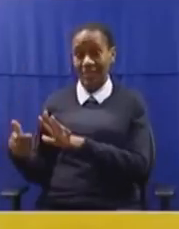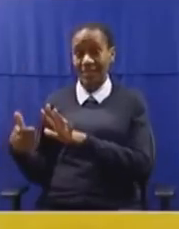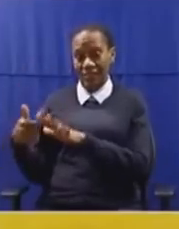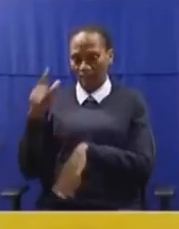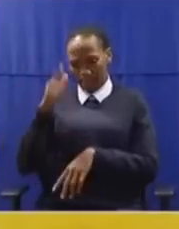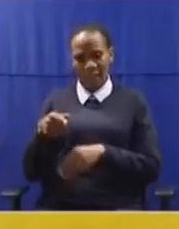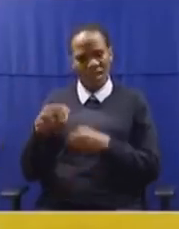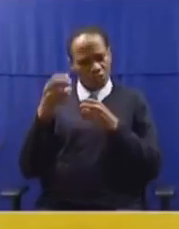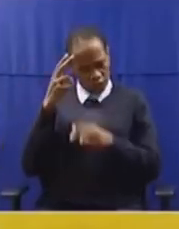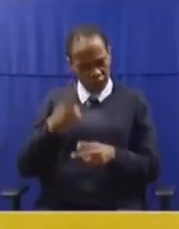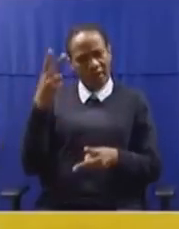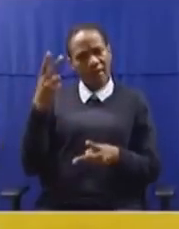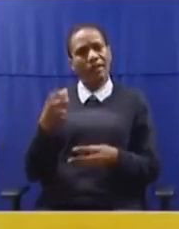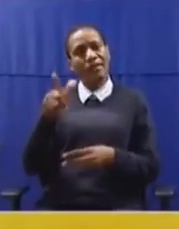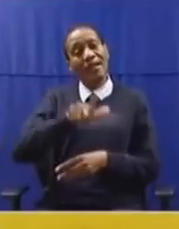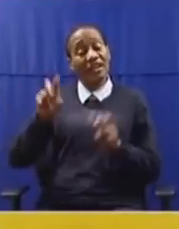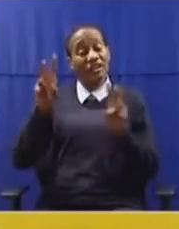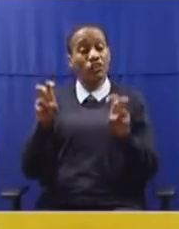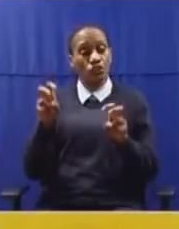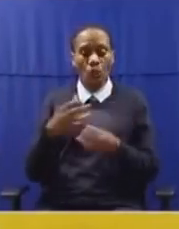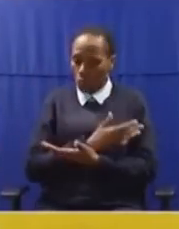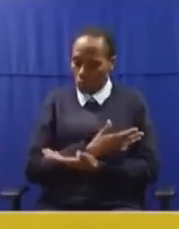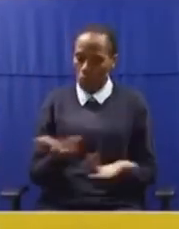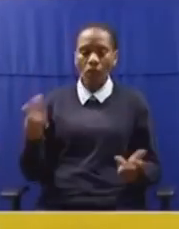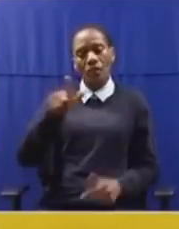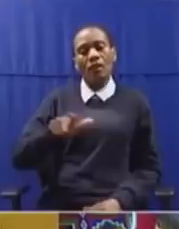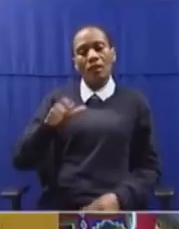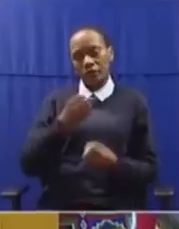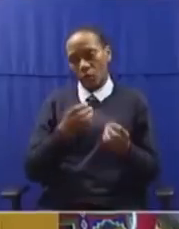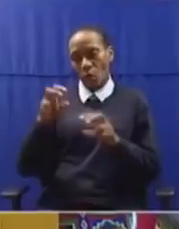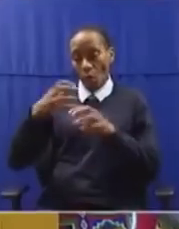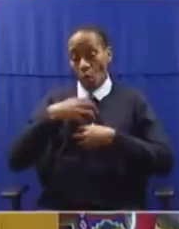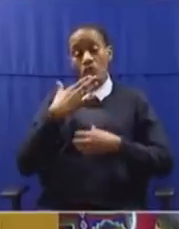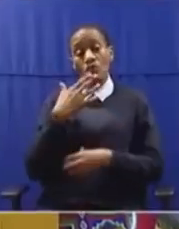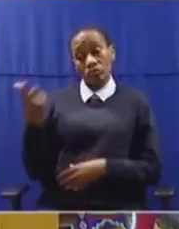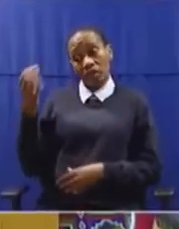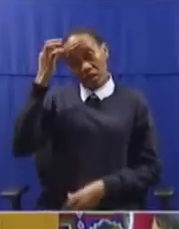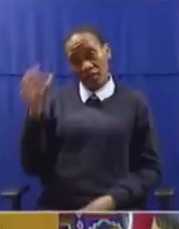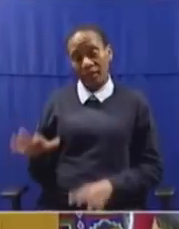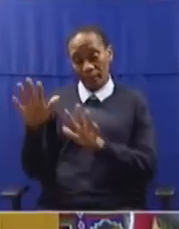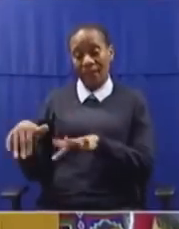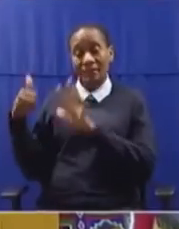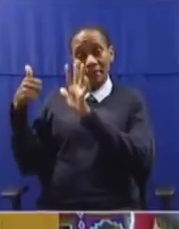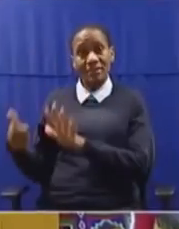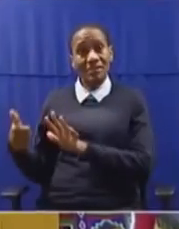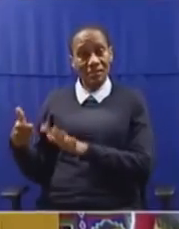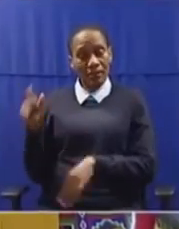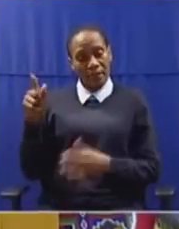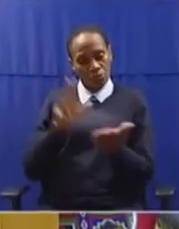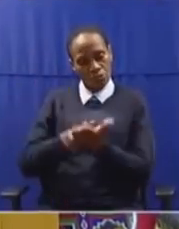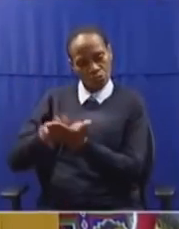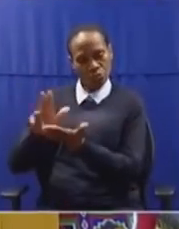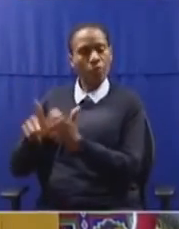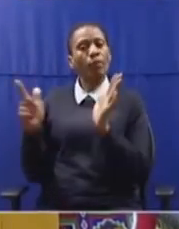finalise the land question, and all the land must be in the custody of the state. The Sixth Parliament must pass the necessary legislation,